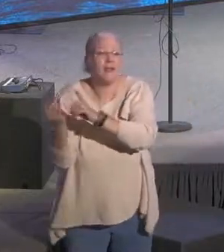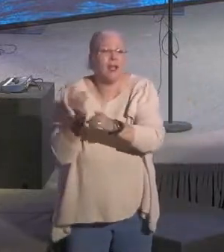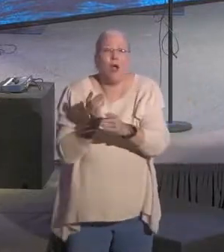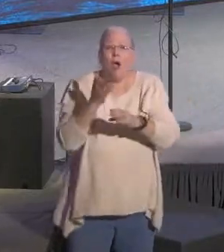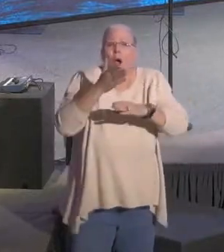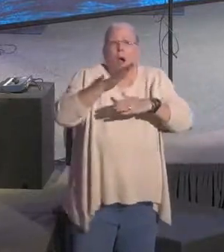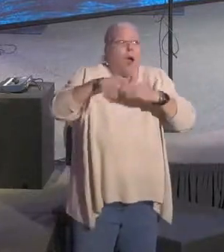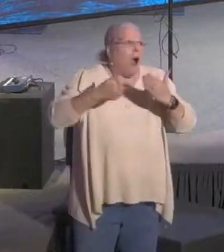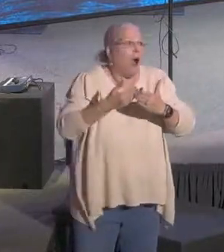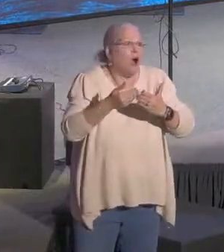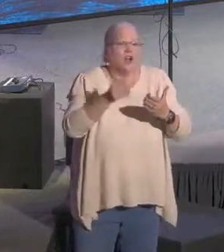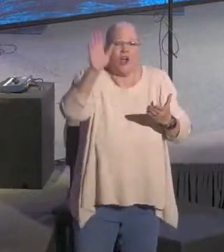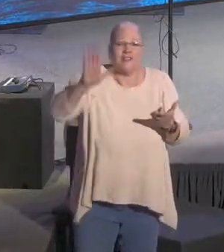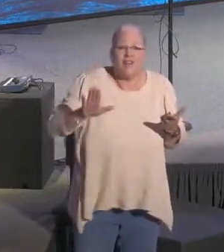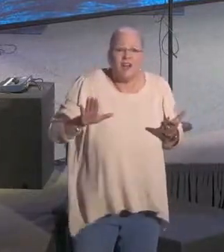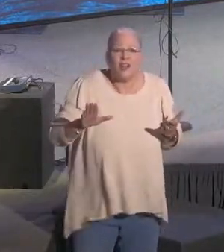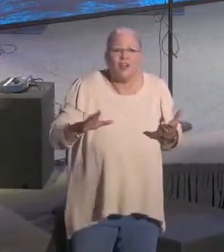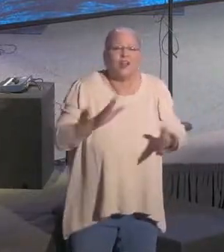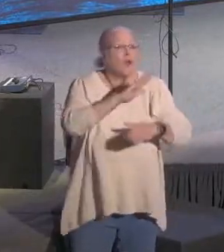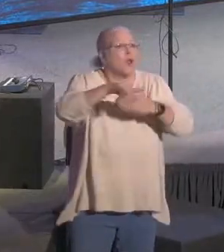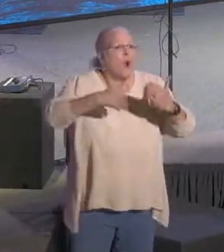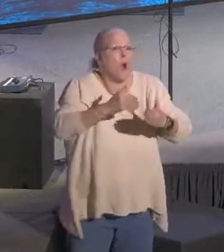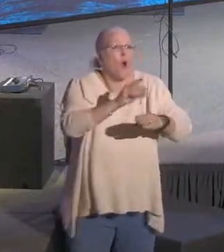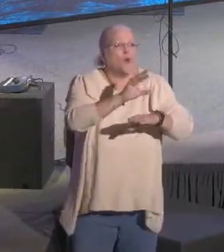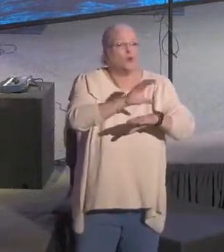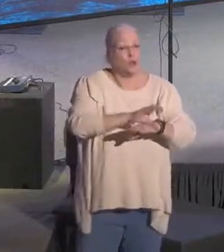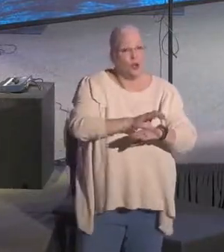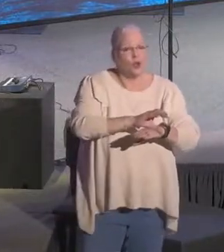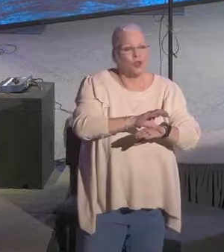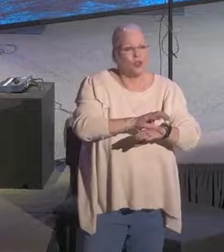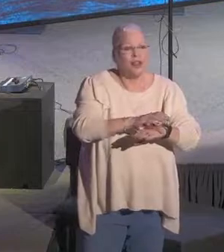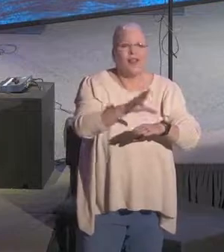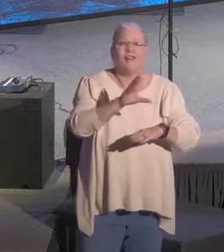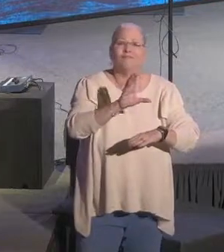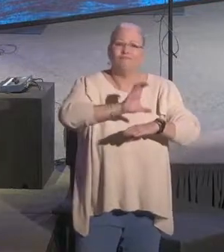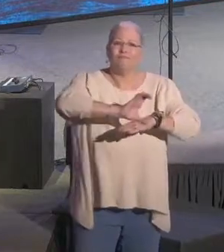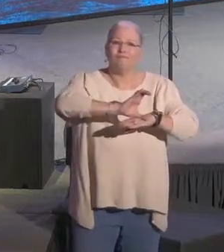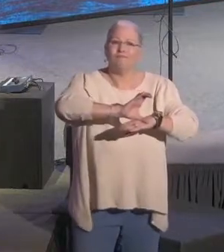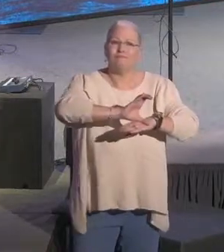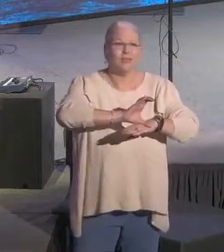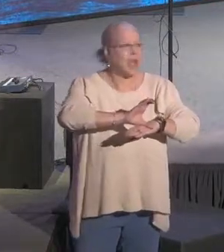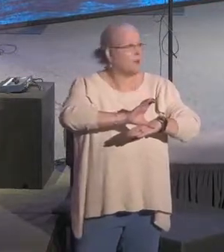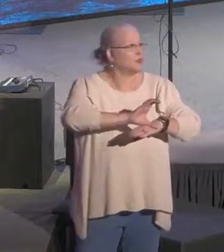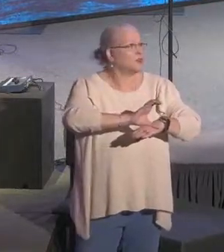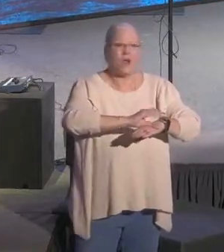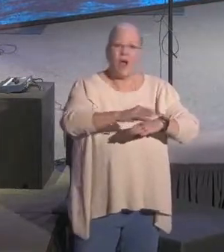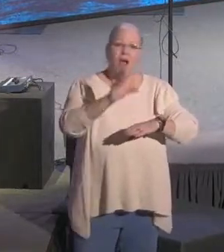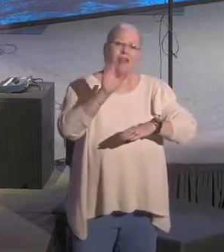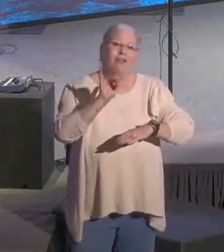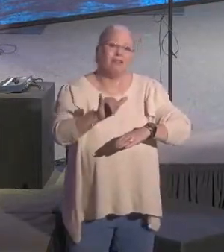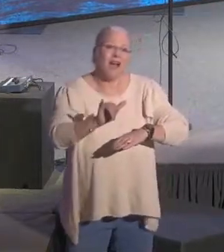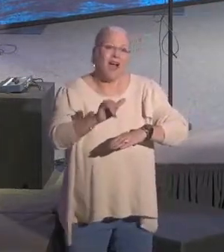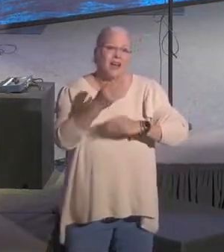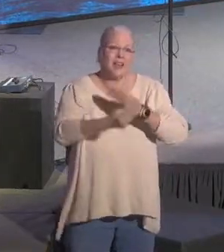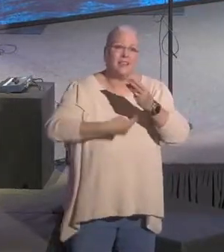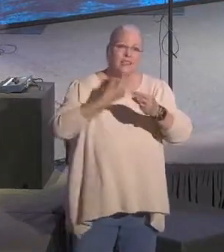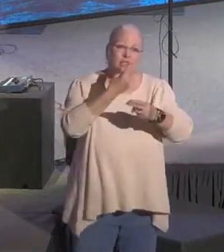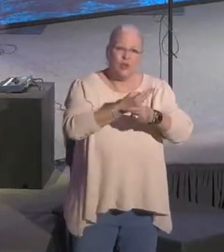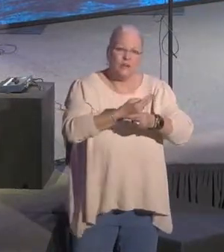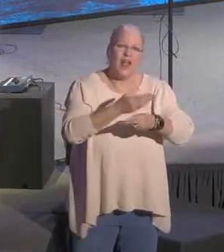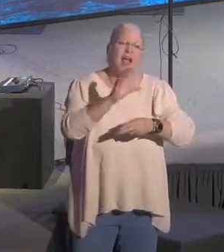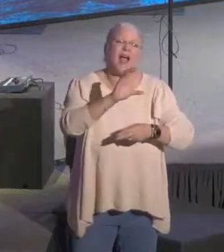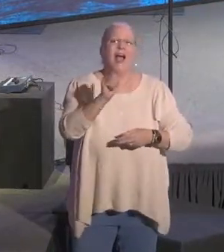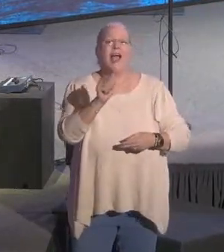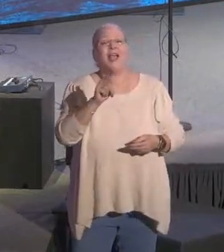on this Lord's Day, but we are all the church, the church capital C. You know what I'm saying? That is the universal, the Catholic church.